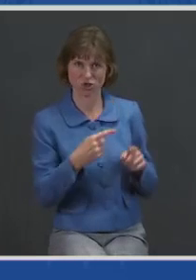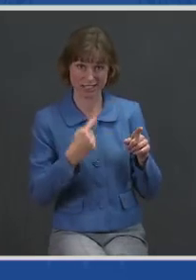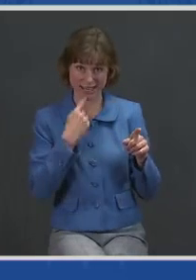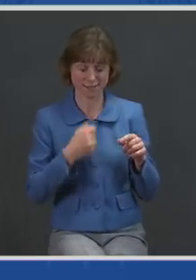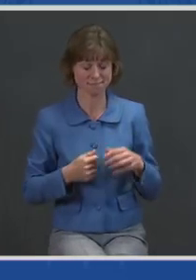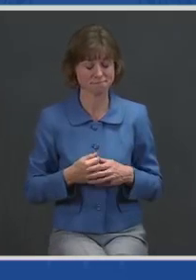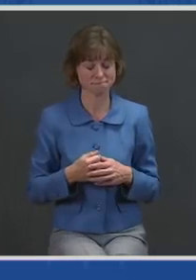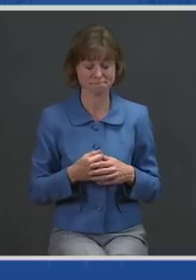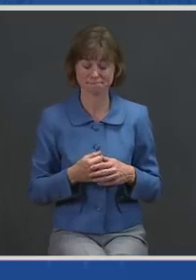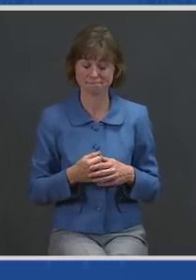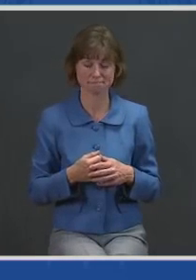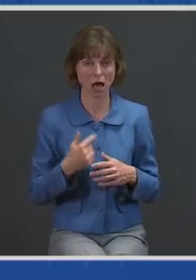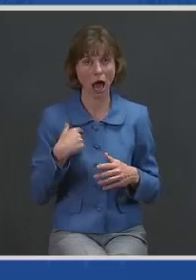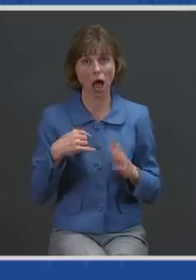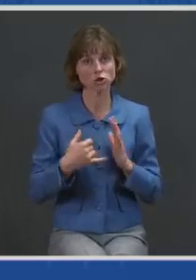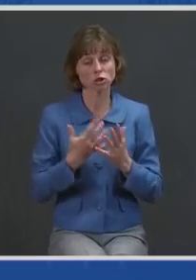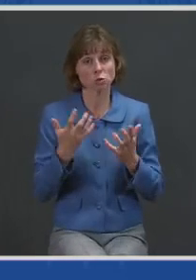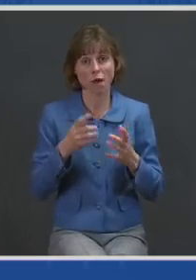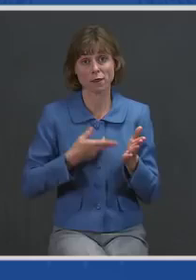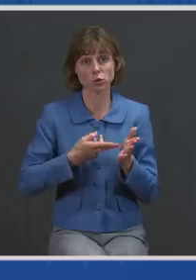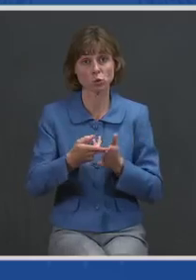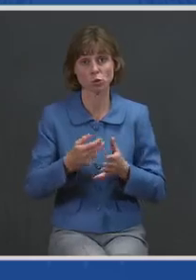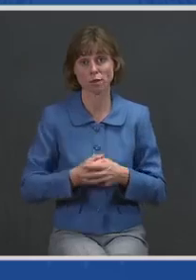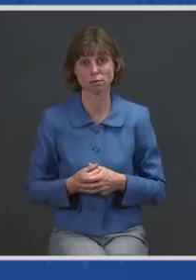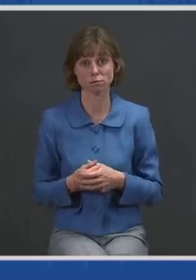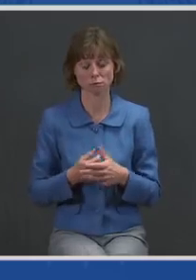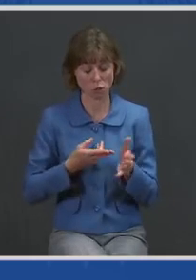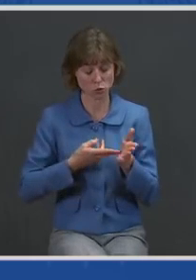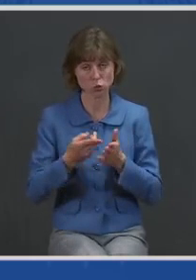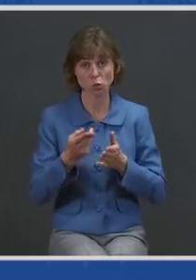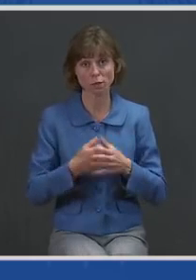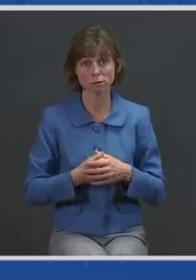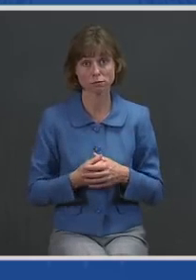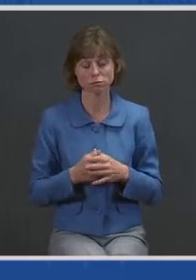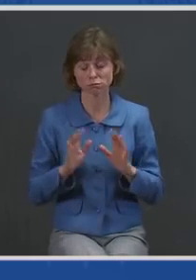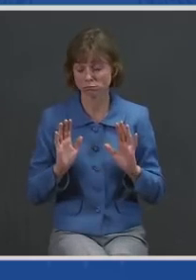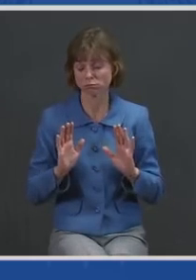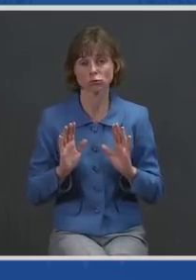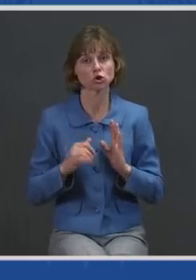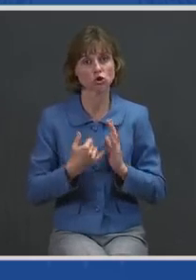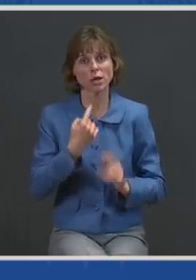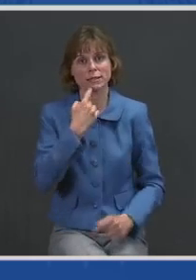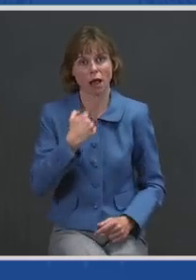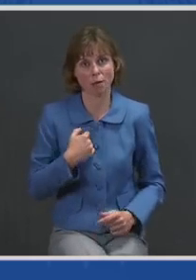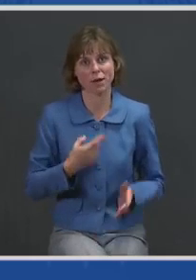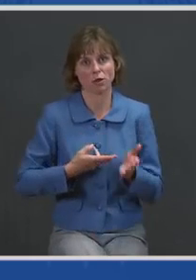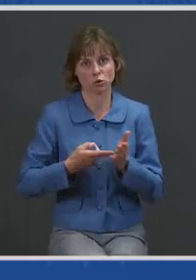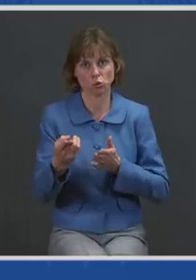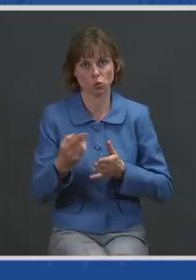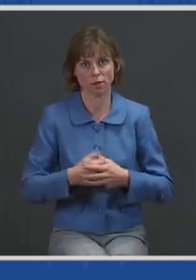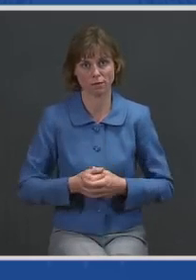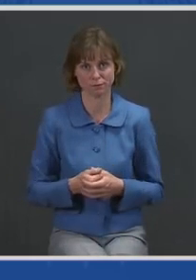I just want the truth. The truth. Just tell me the truth.